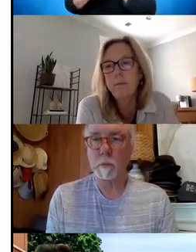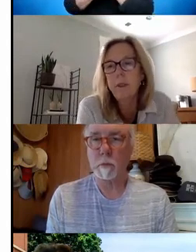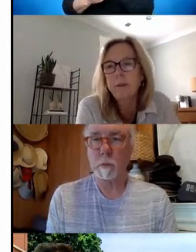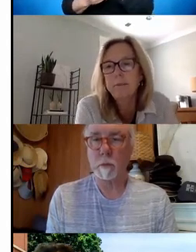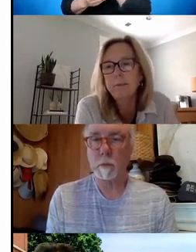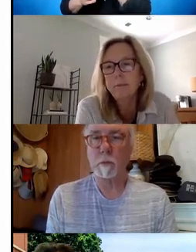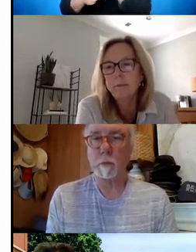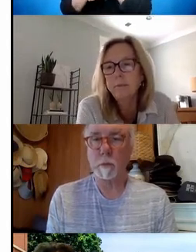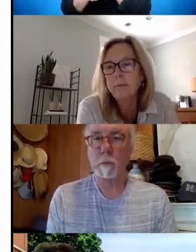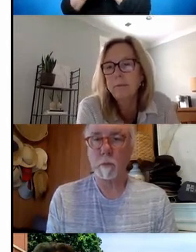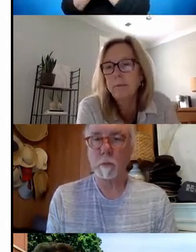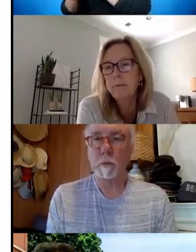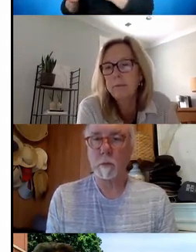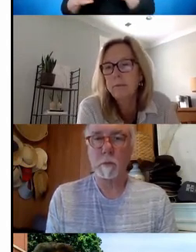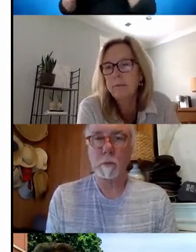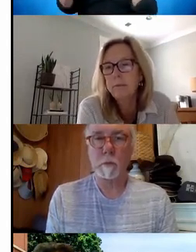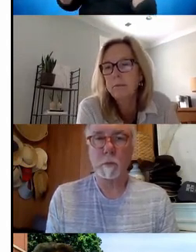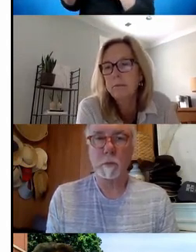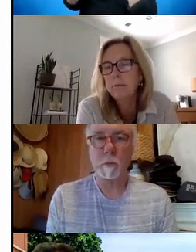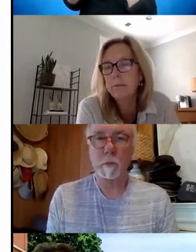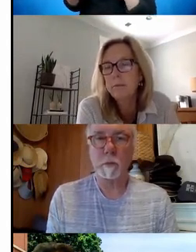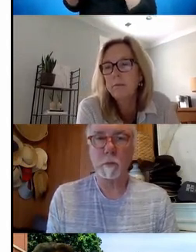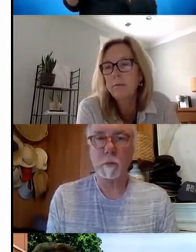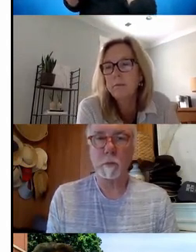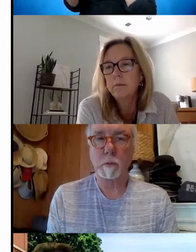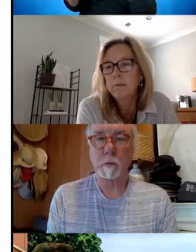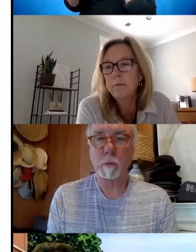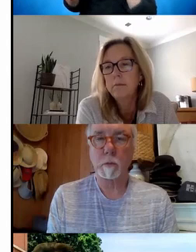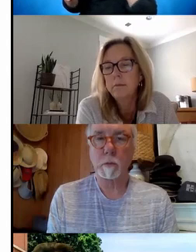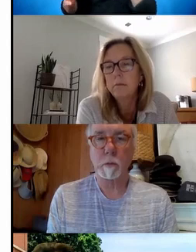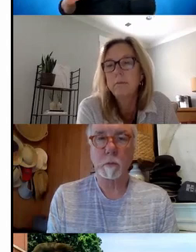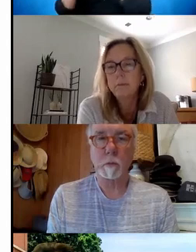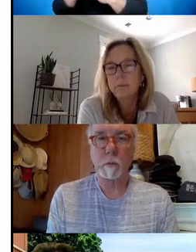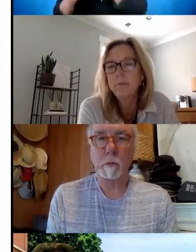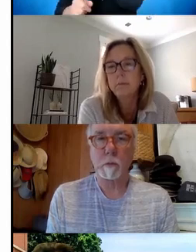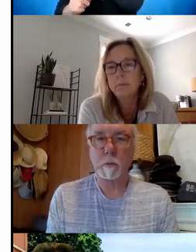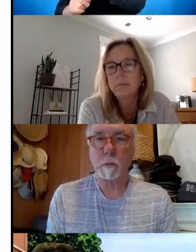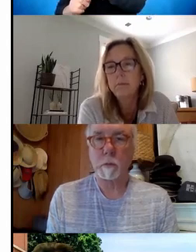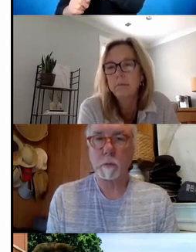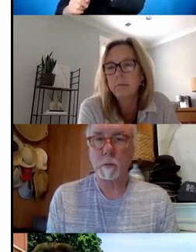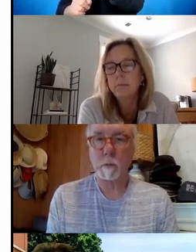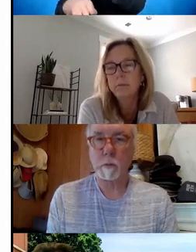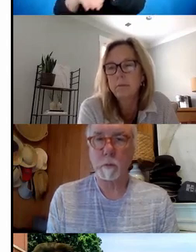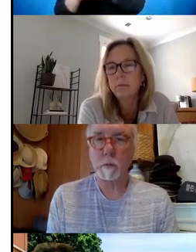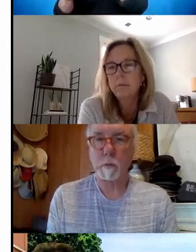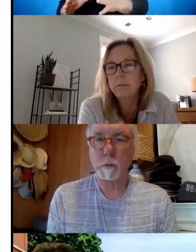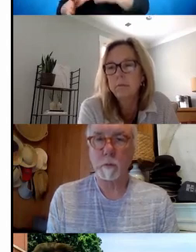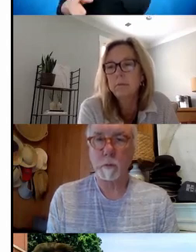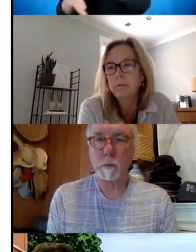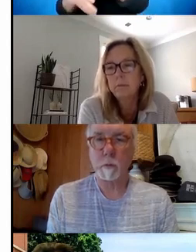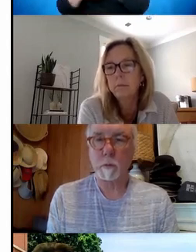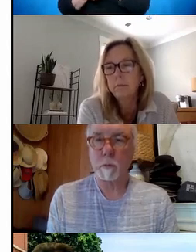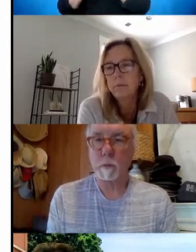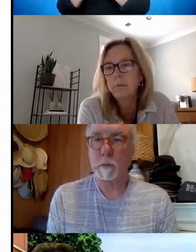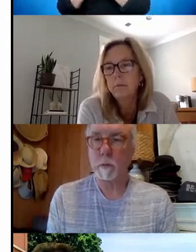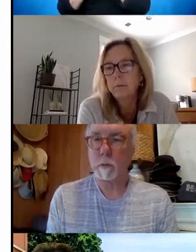access that information and then email that counselor directly to get a copy of that plan as a starter, just to know what's available. But